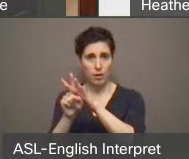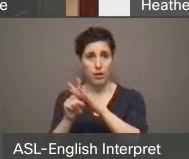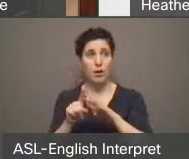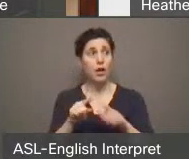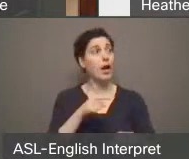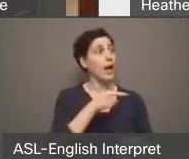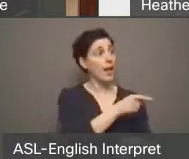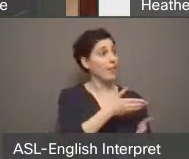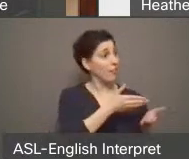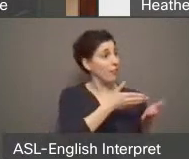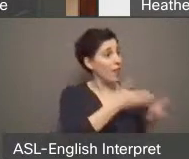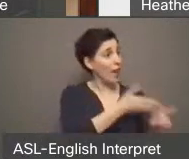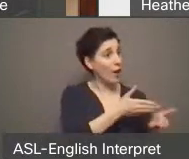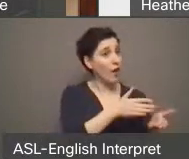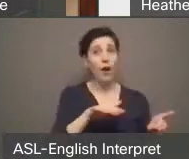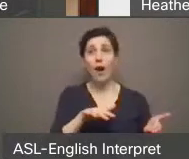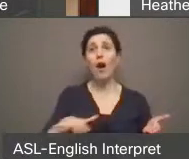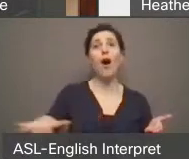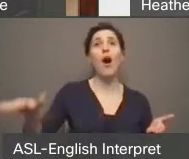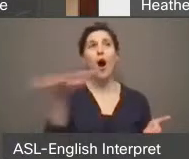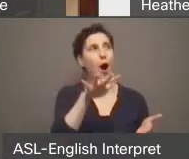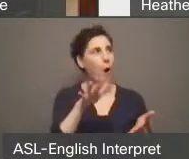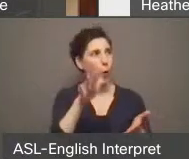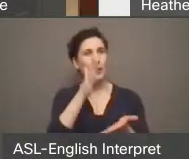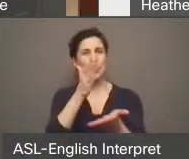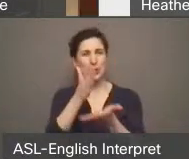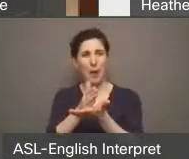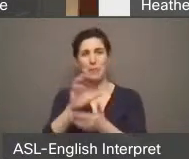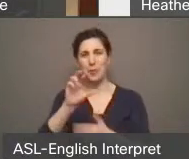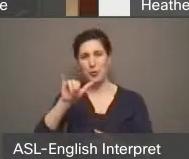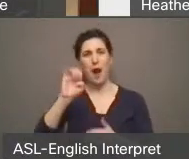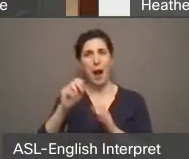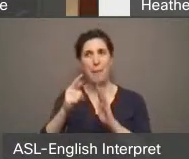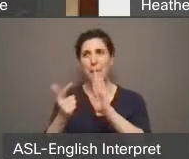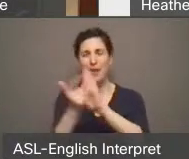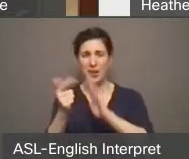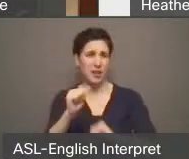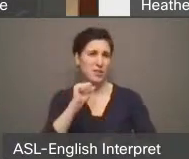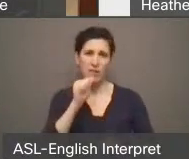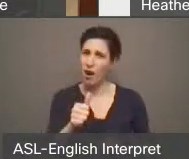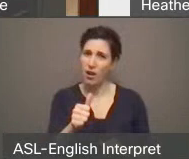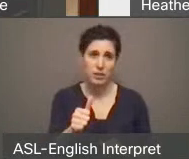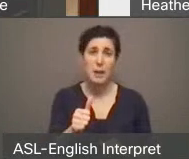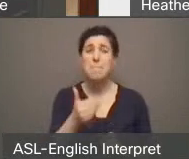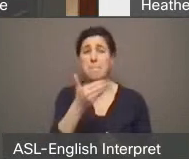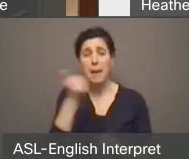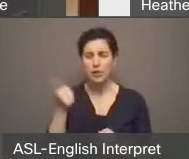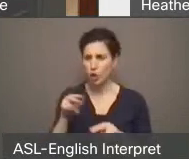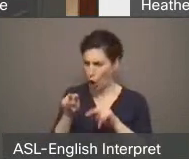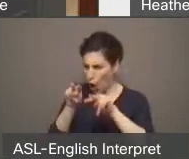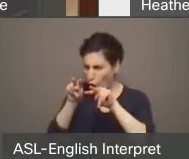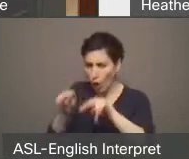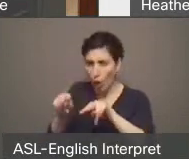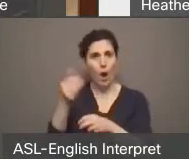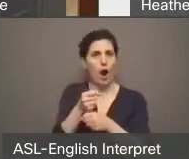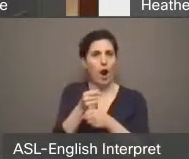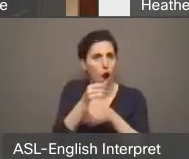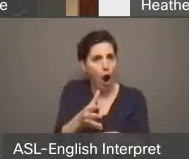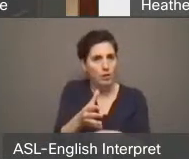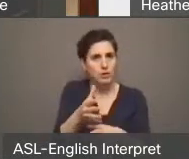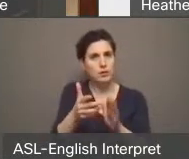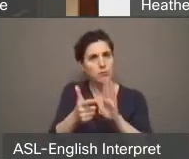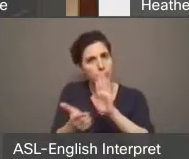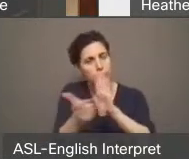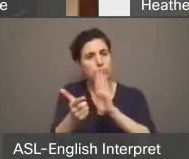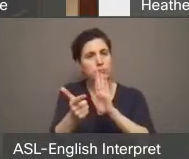police persecution will deter crime. The best way to prevent crime is to address its root causes. Poverty, lack of housing,